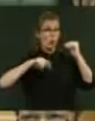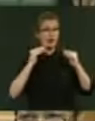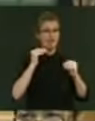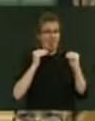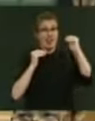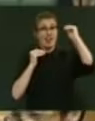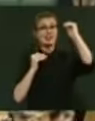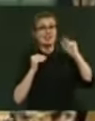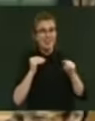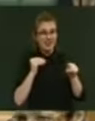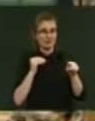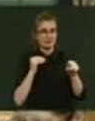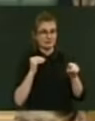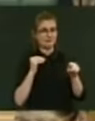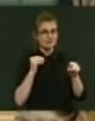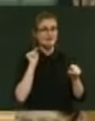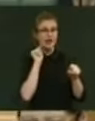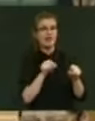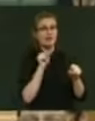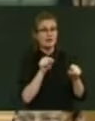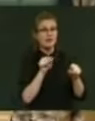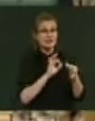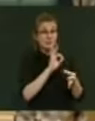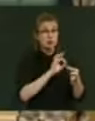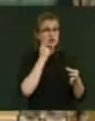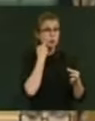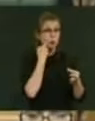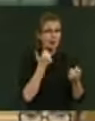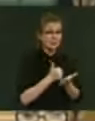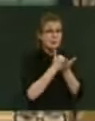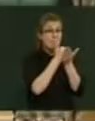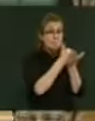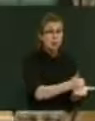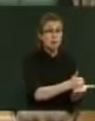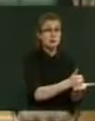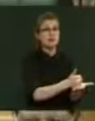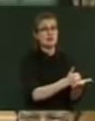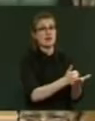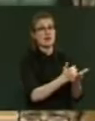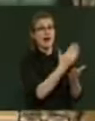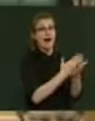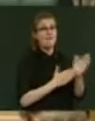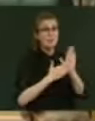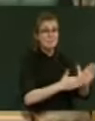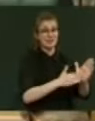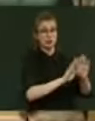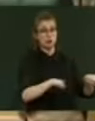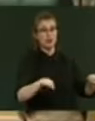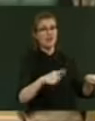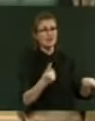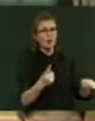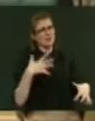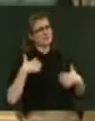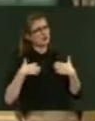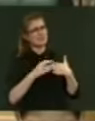measures will support around half a million children. Half a million children. So it's a bit rich for some to rock up here